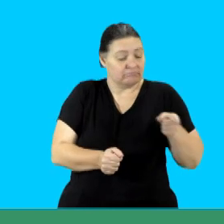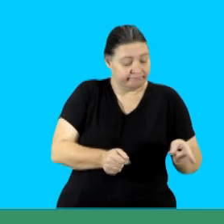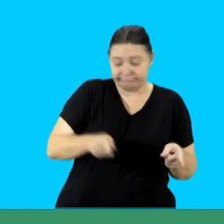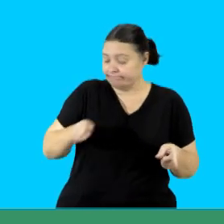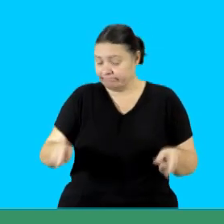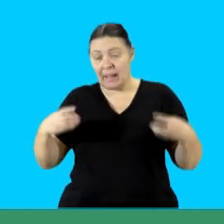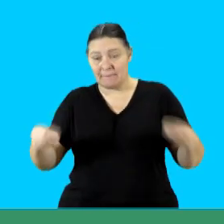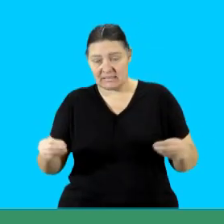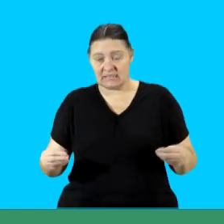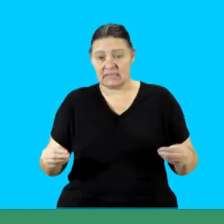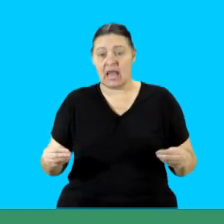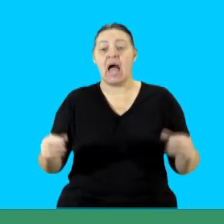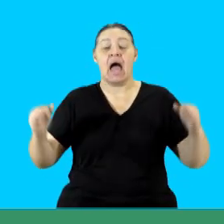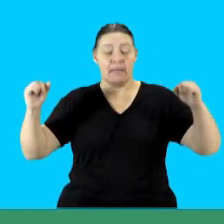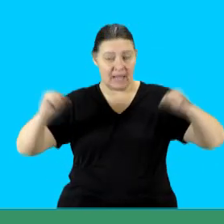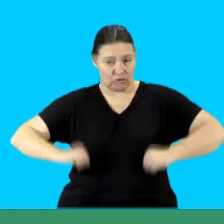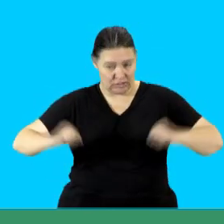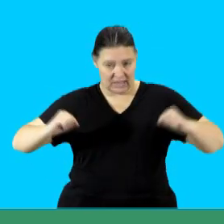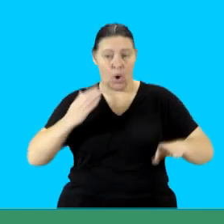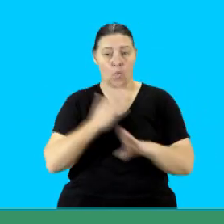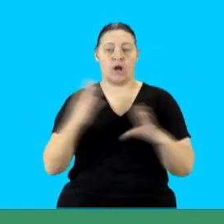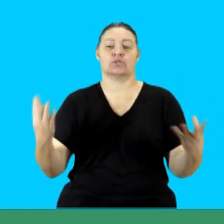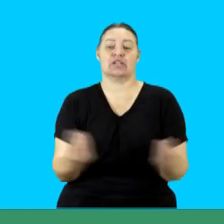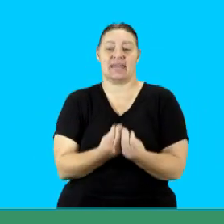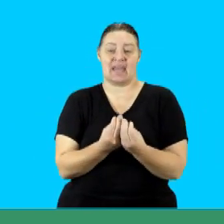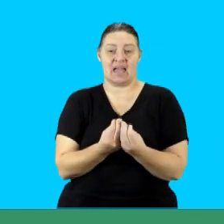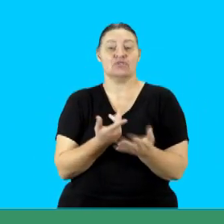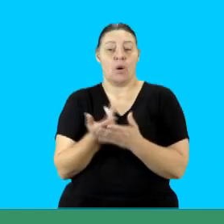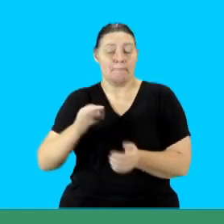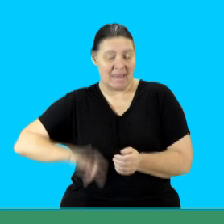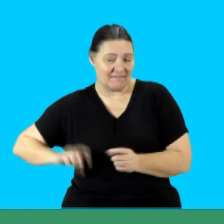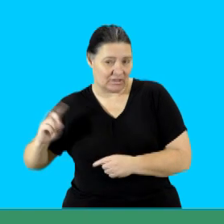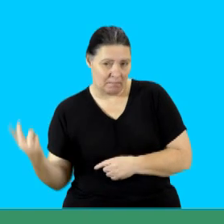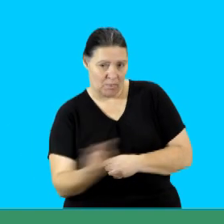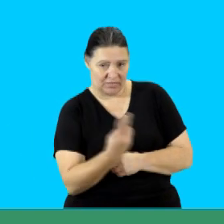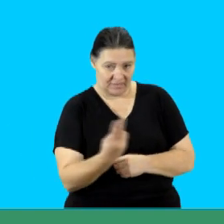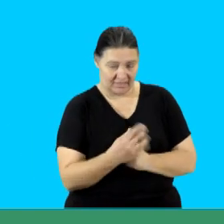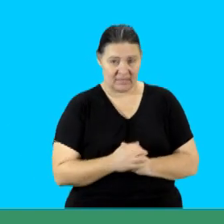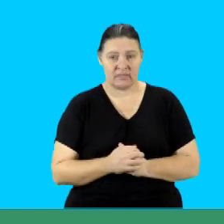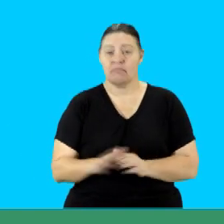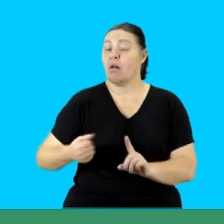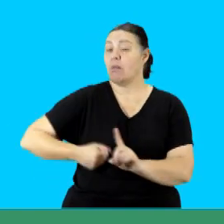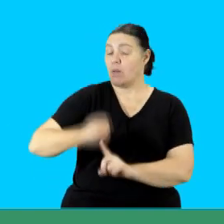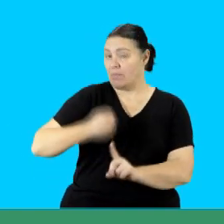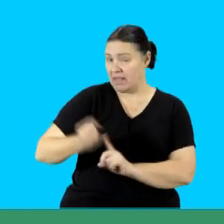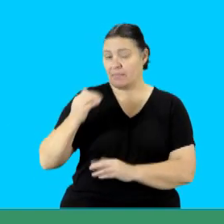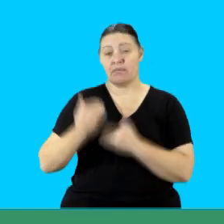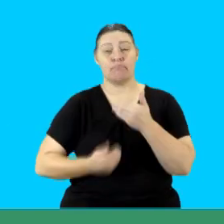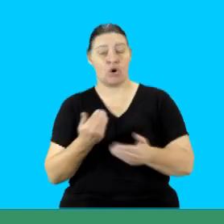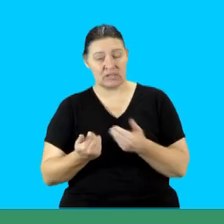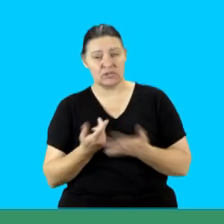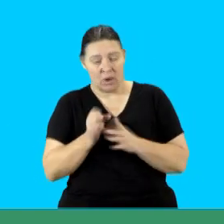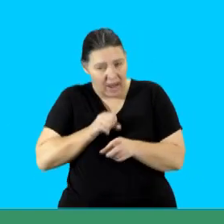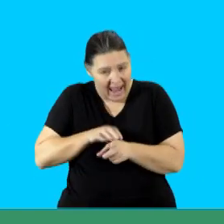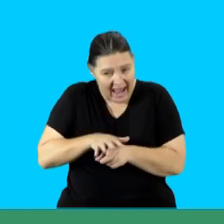agreement between businesses with common visions and that work together for the benefit of all. Lobbying we said it's the process